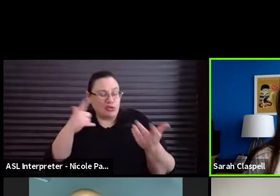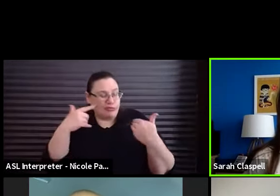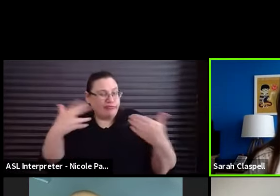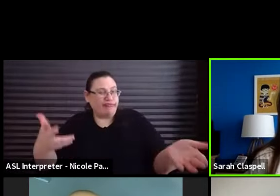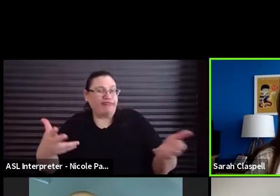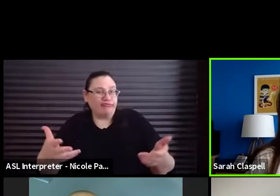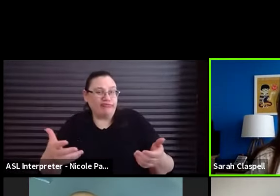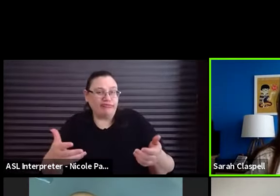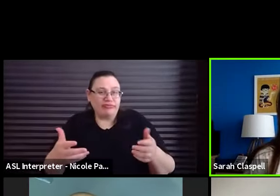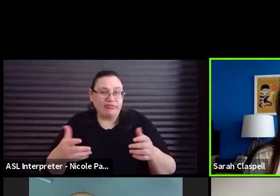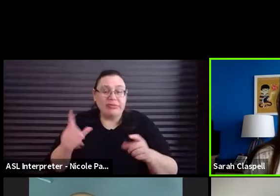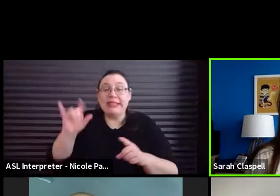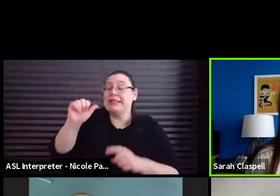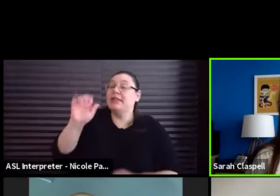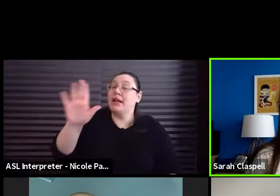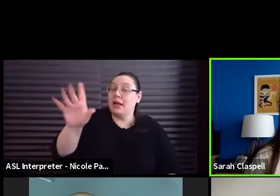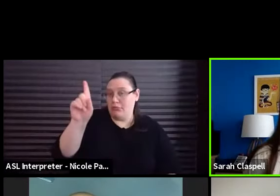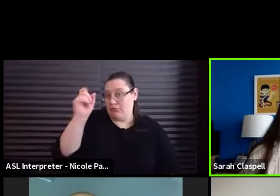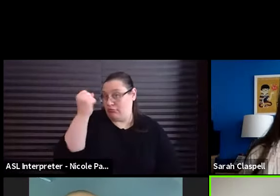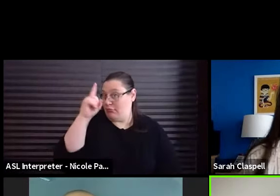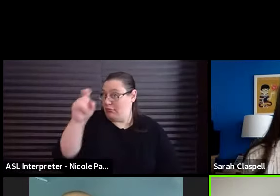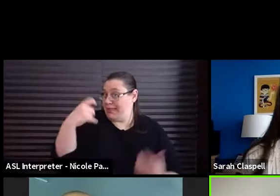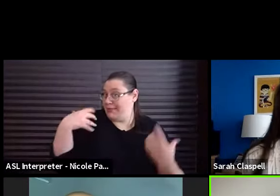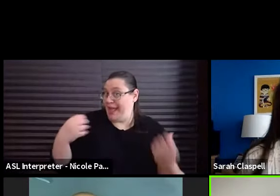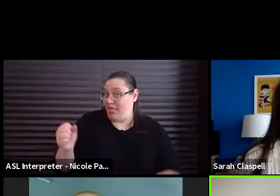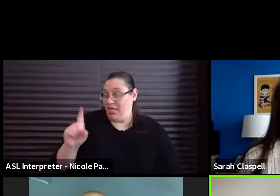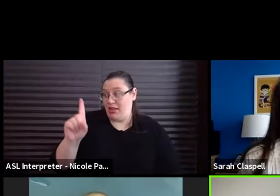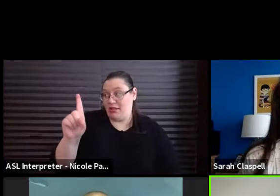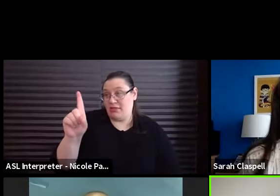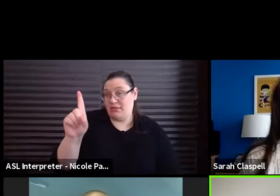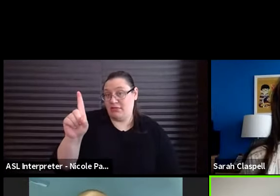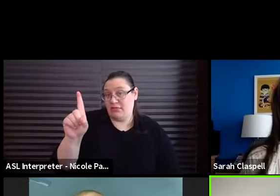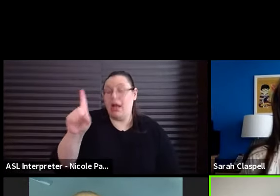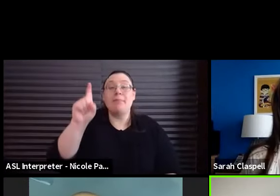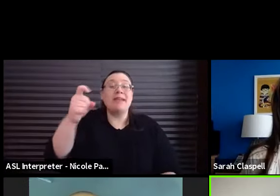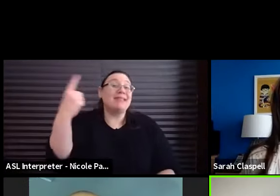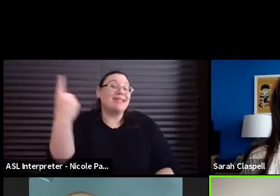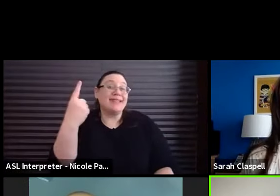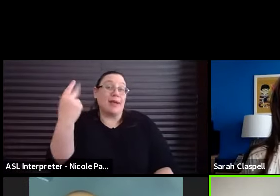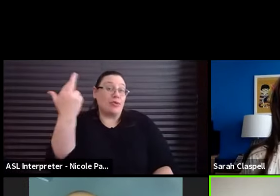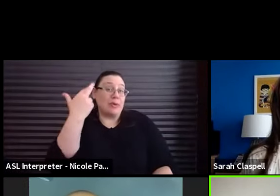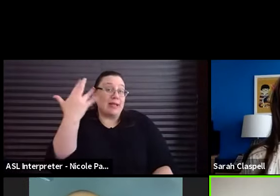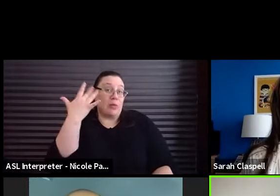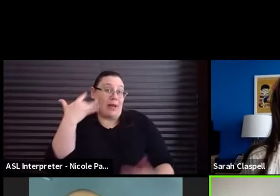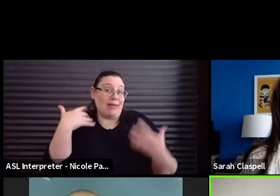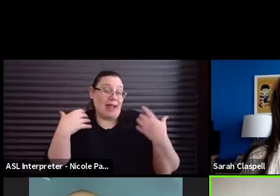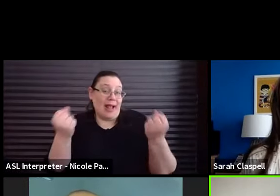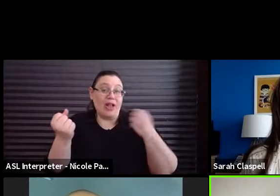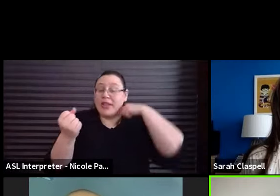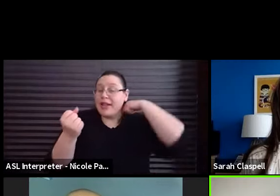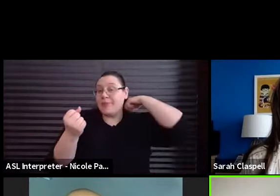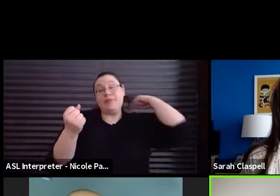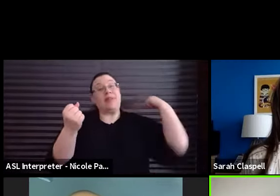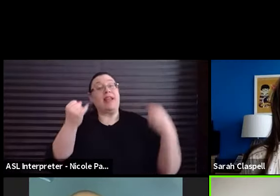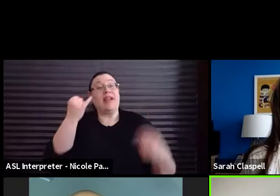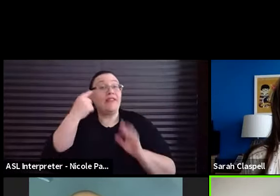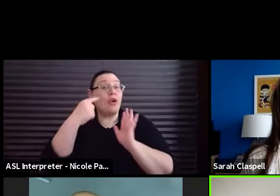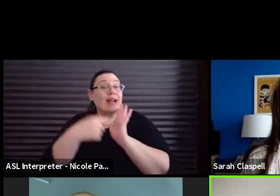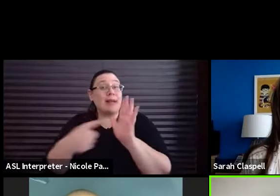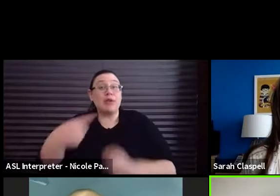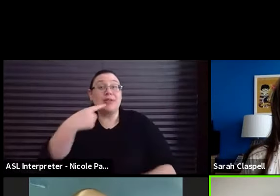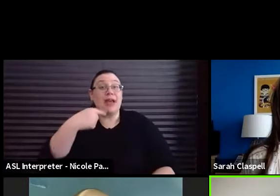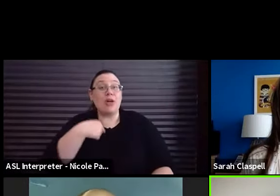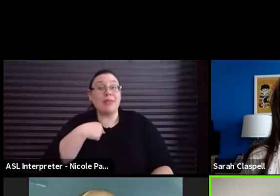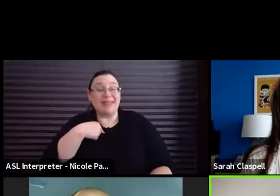As long as it's healthy. As long as a reason for it to be healthy. Like if I'm told that this thing is